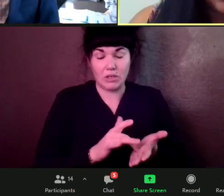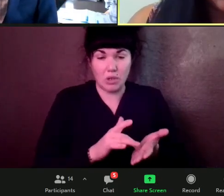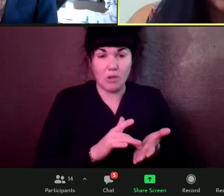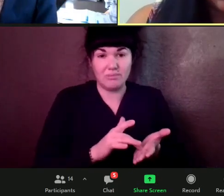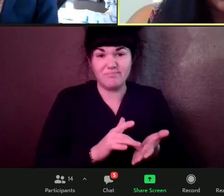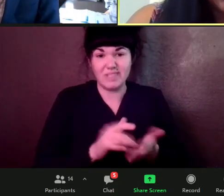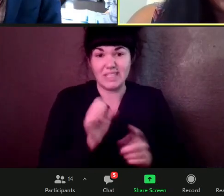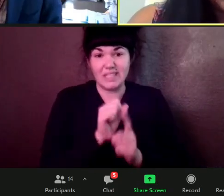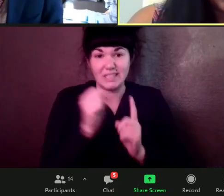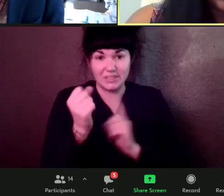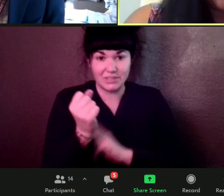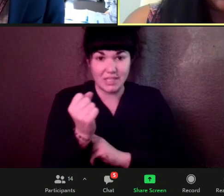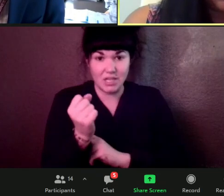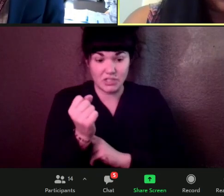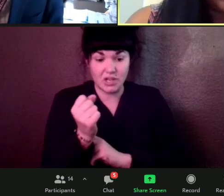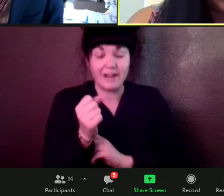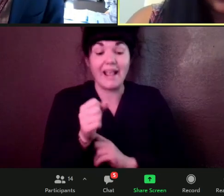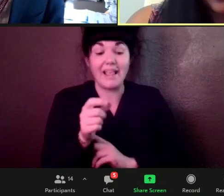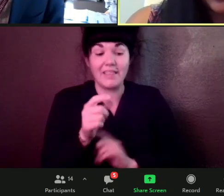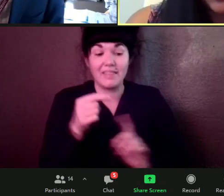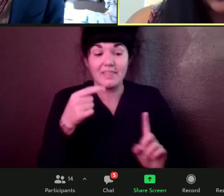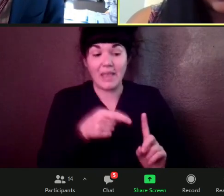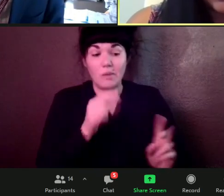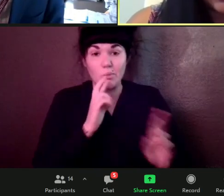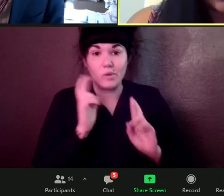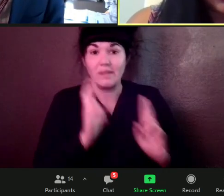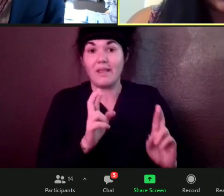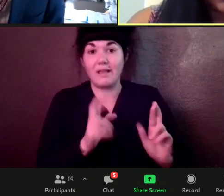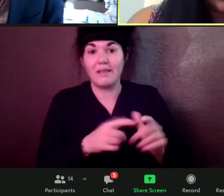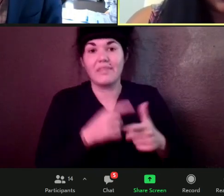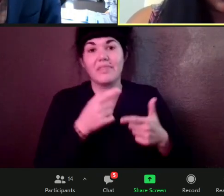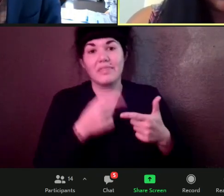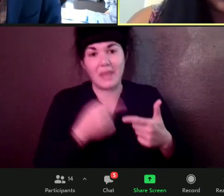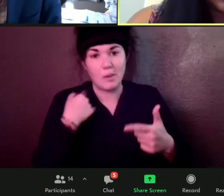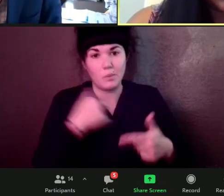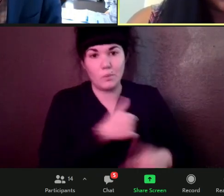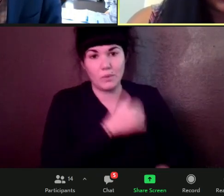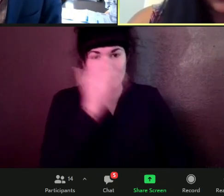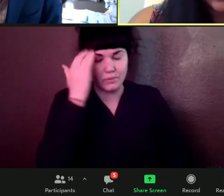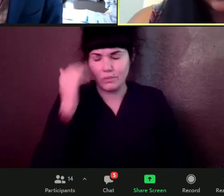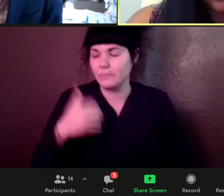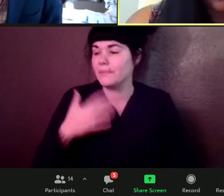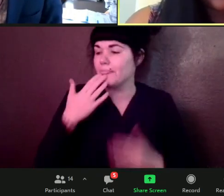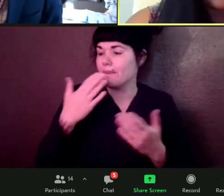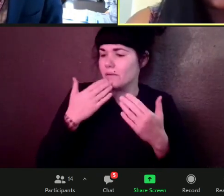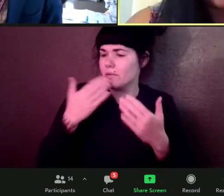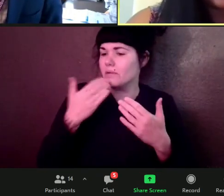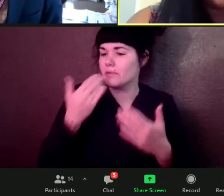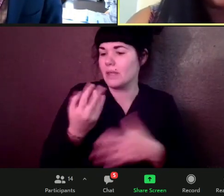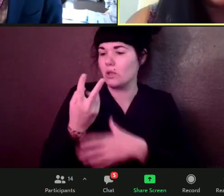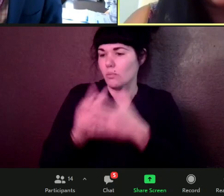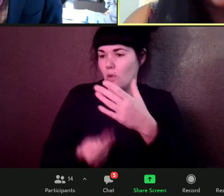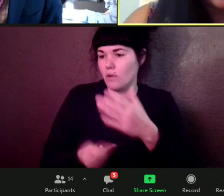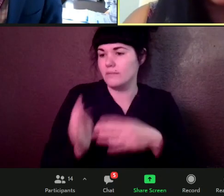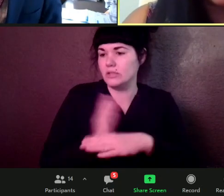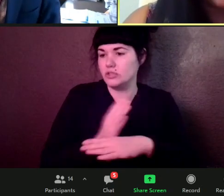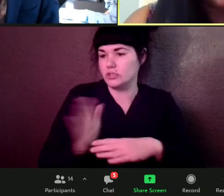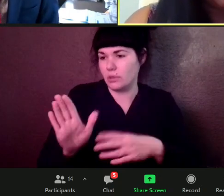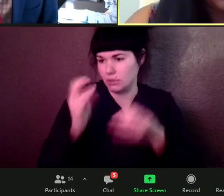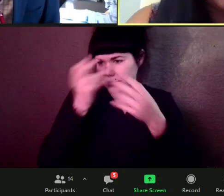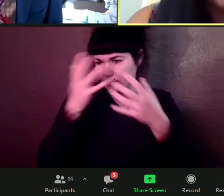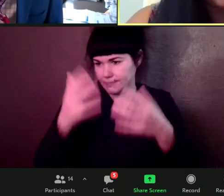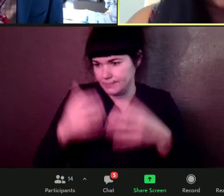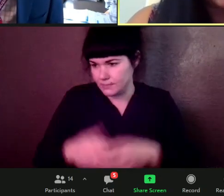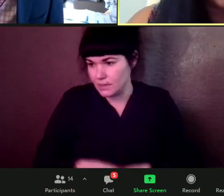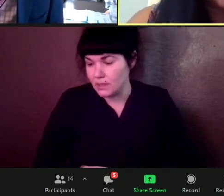Um, and thank you, Akilah and Brooke, both of you for sharing your experiences and asking, um, some great questions to get our conversation started. Um, so